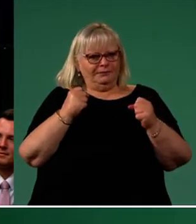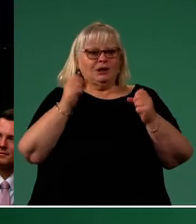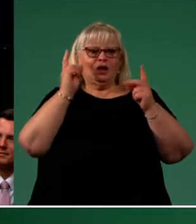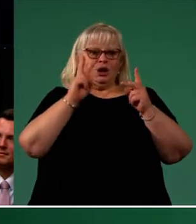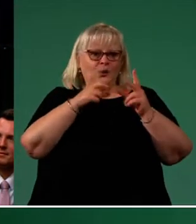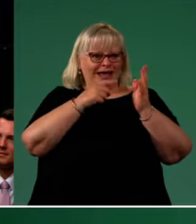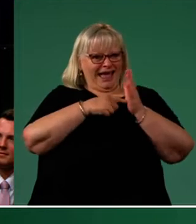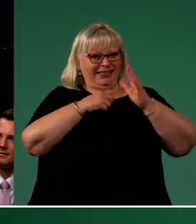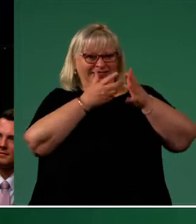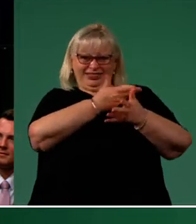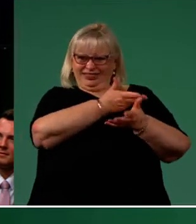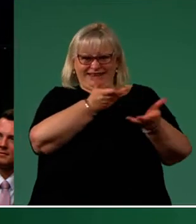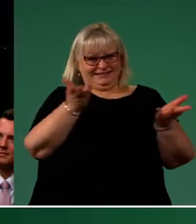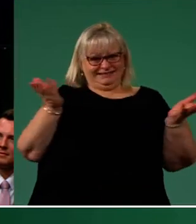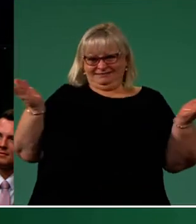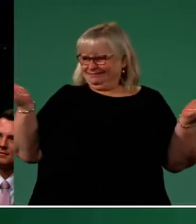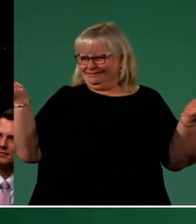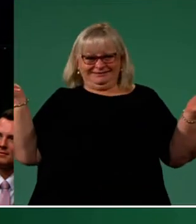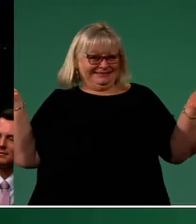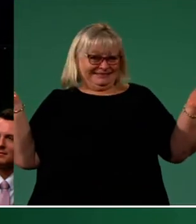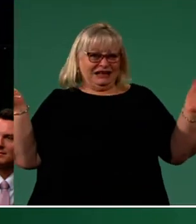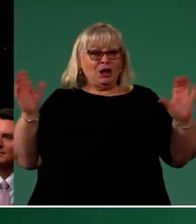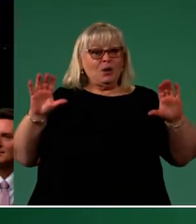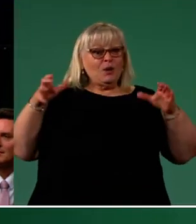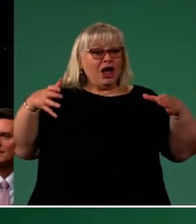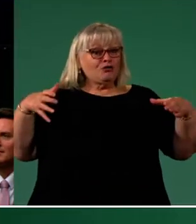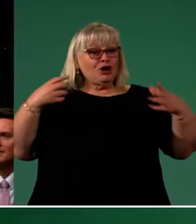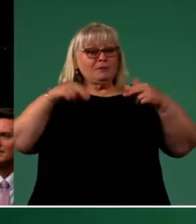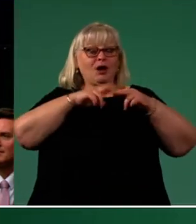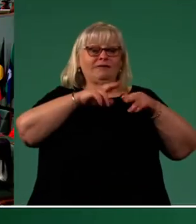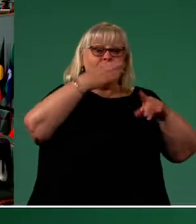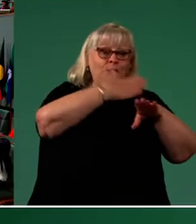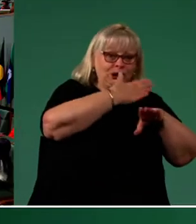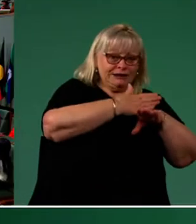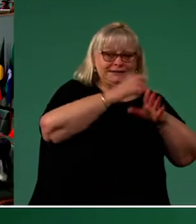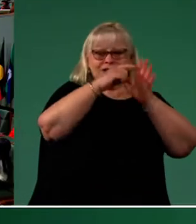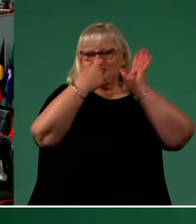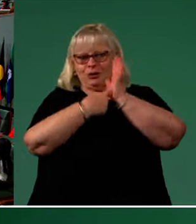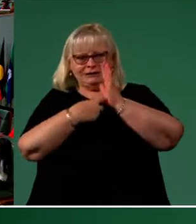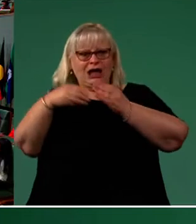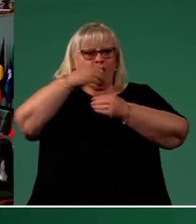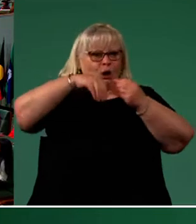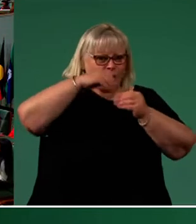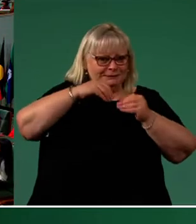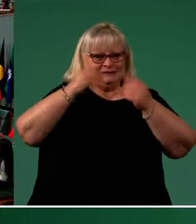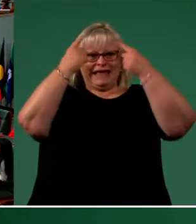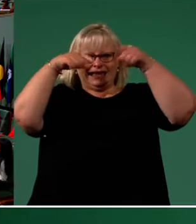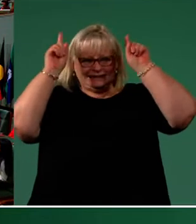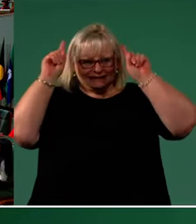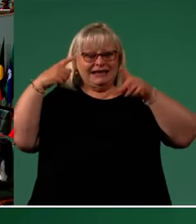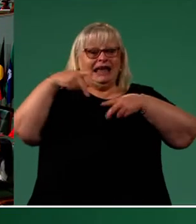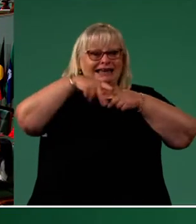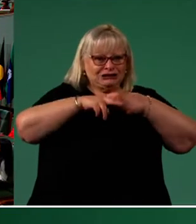this side of the chamber. We're a collective of workers, doctors, economists, academics, engineers,